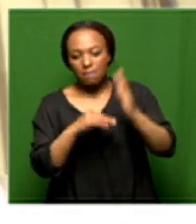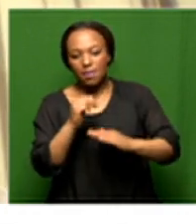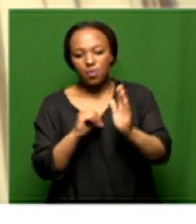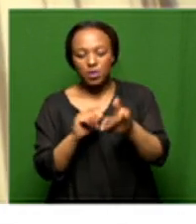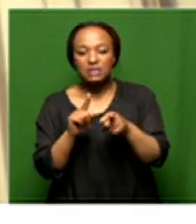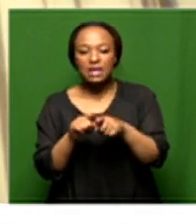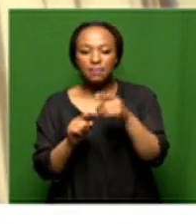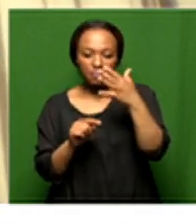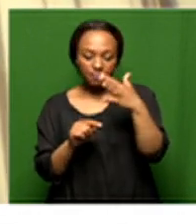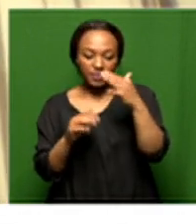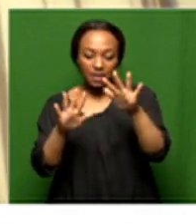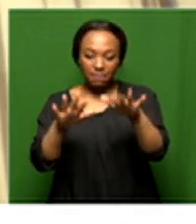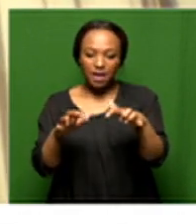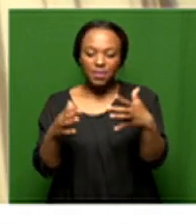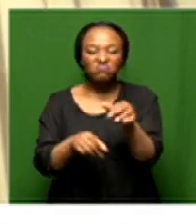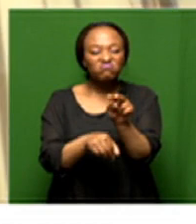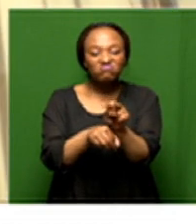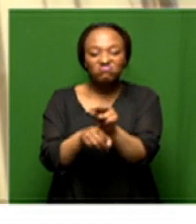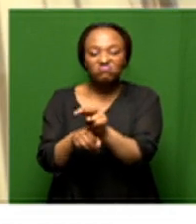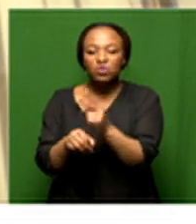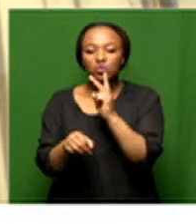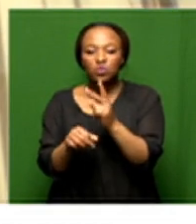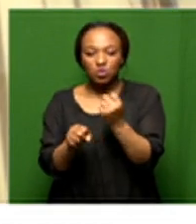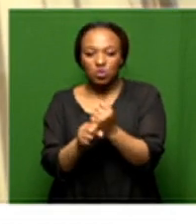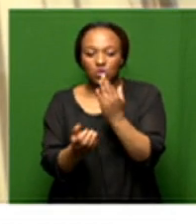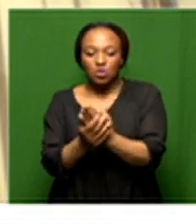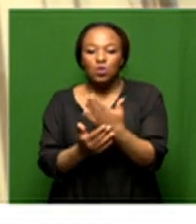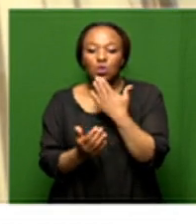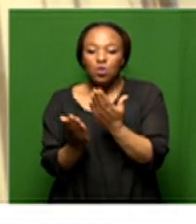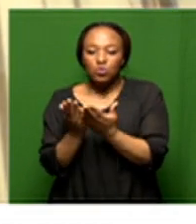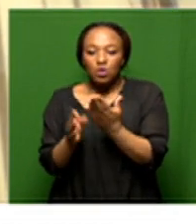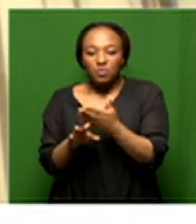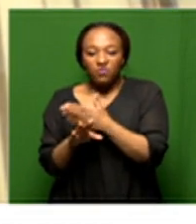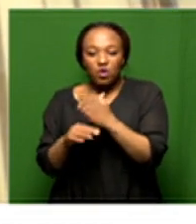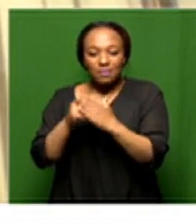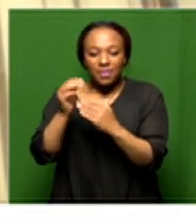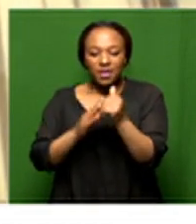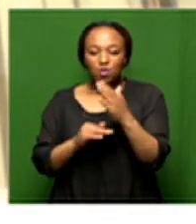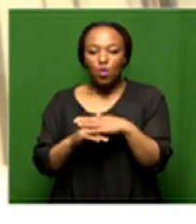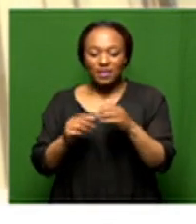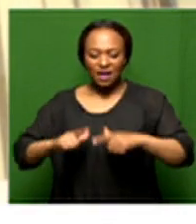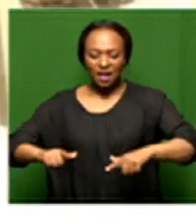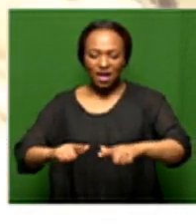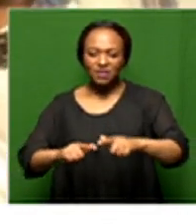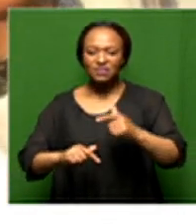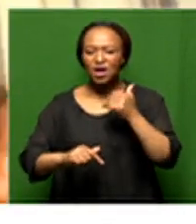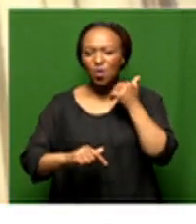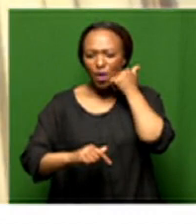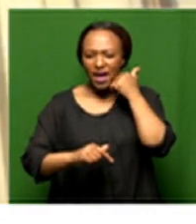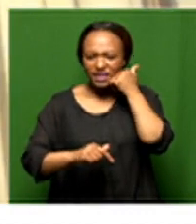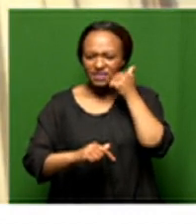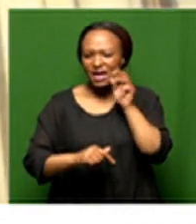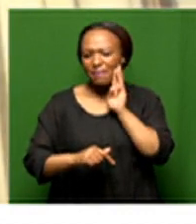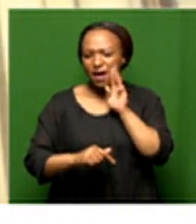regards to oversight how we've been able to unearth if you like a school that has been built on a wetland how we've been able to